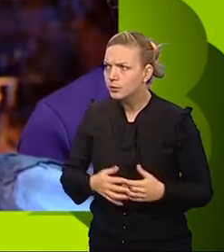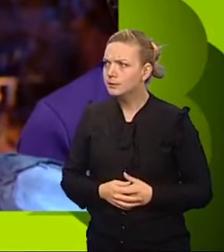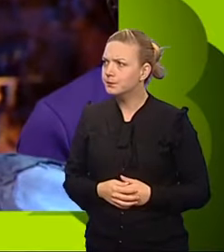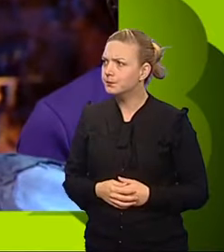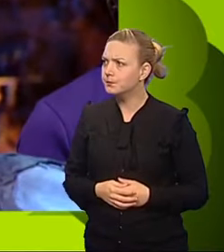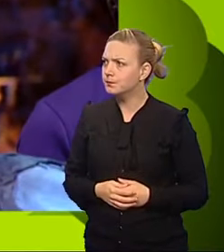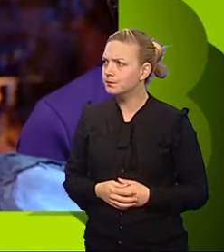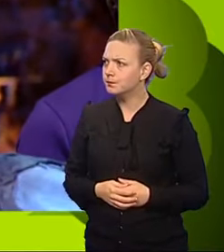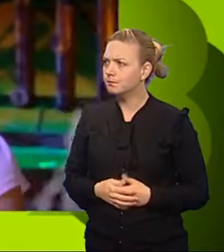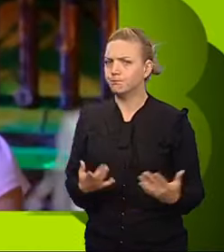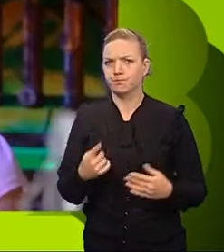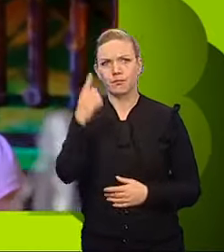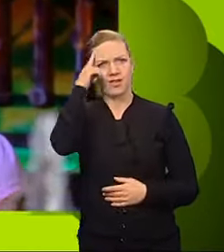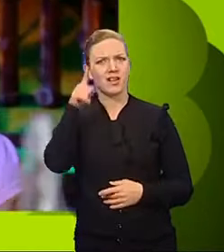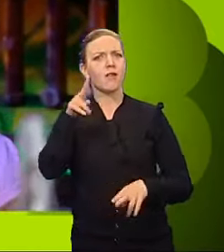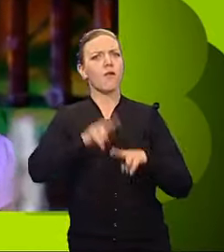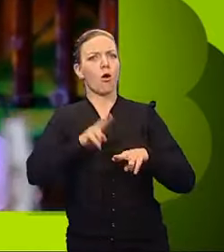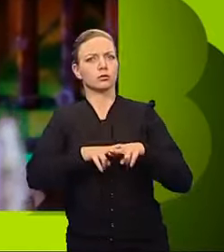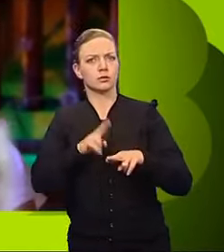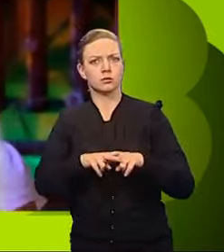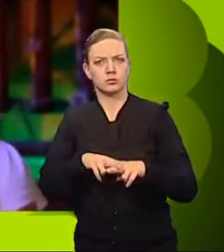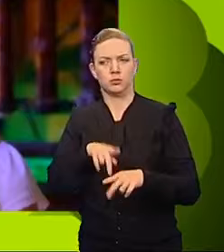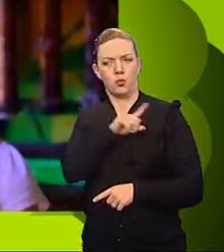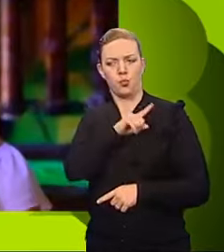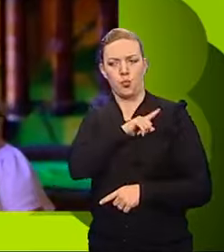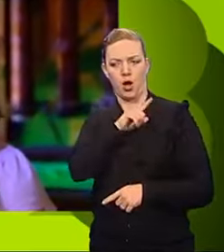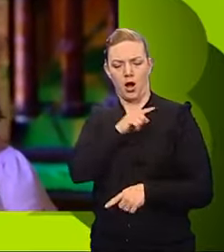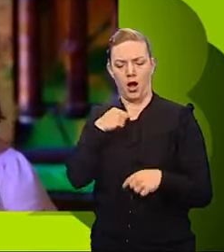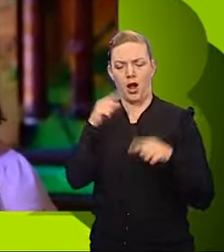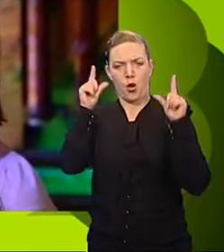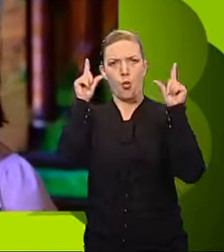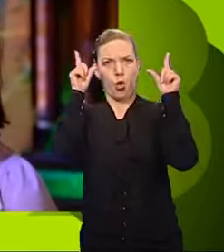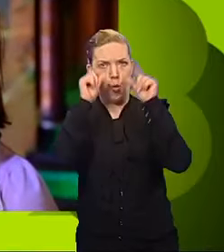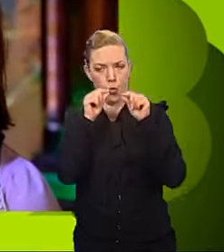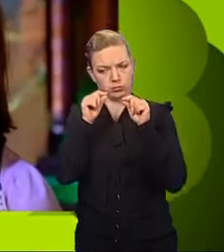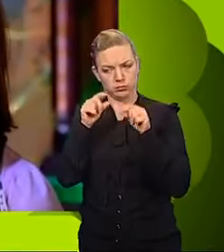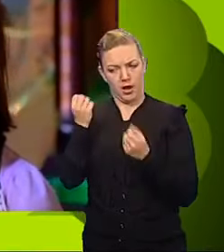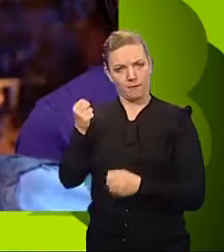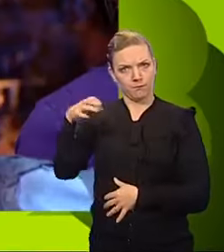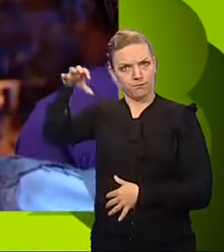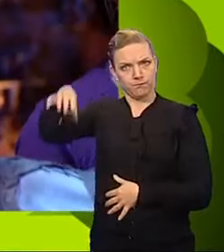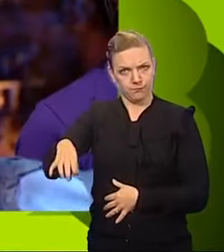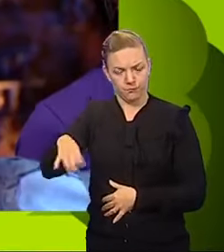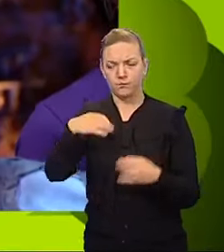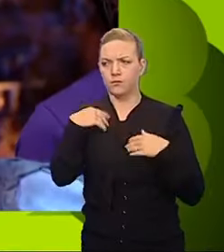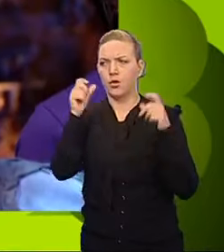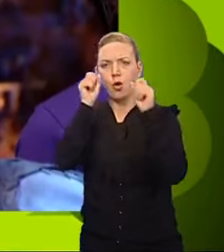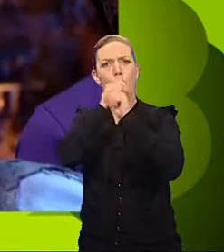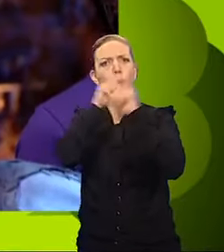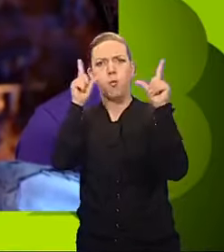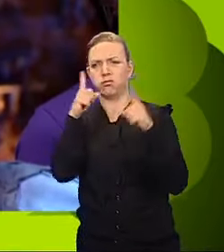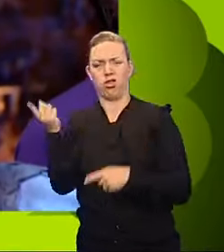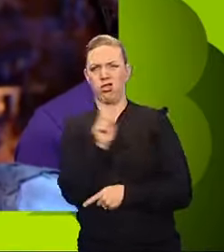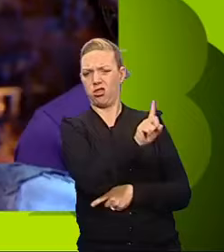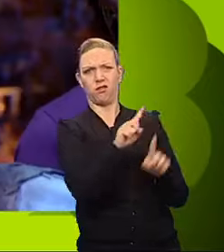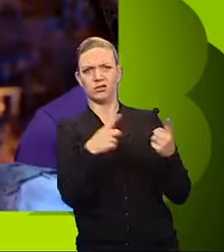I think it was Florence because before I closed my eyes she was in a certain position and when I opened them